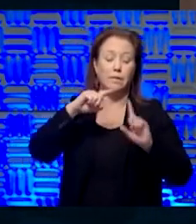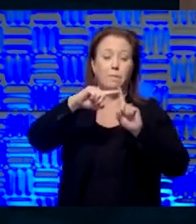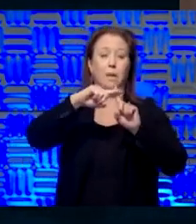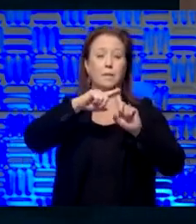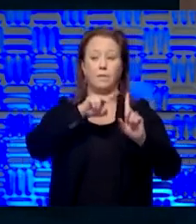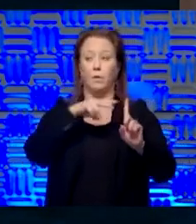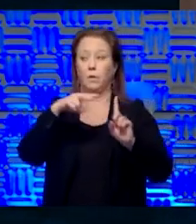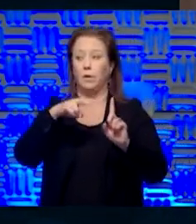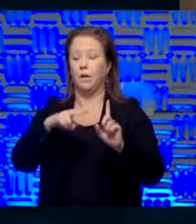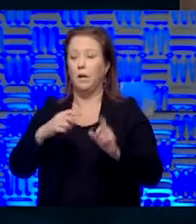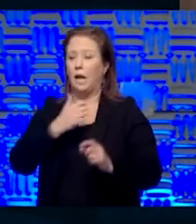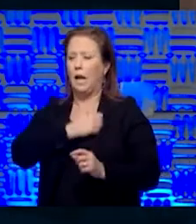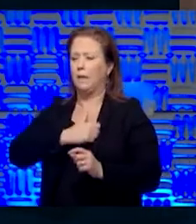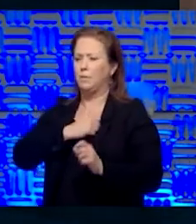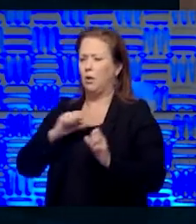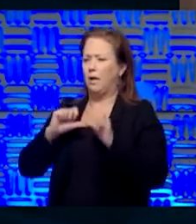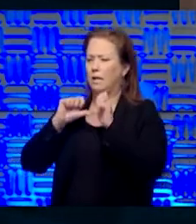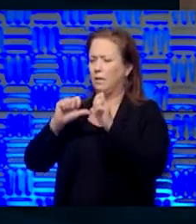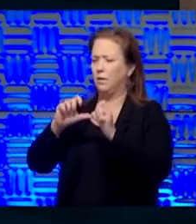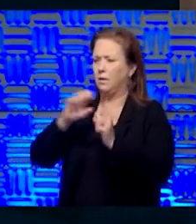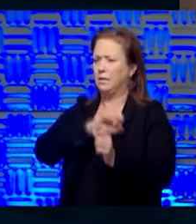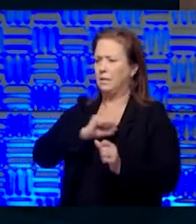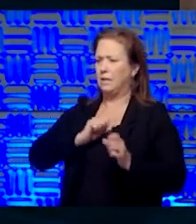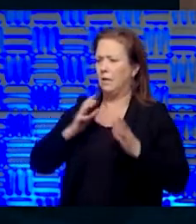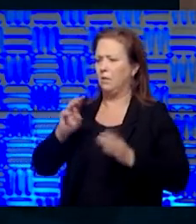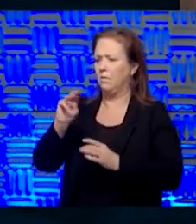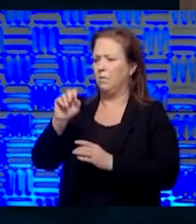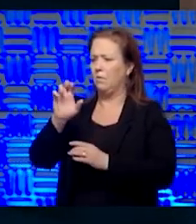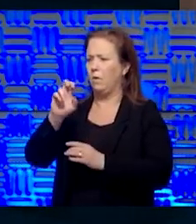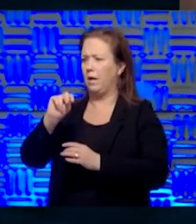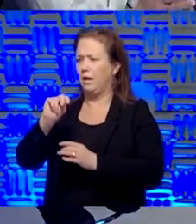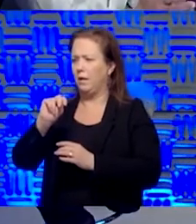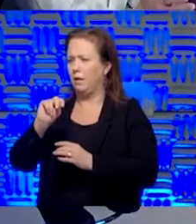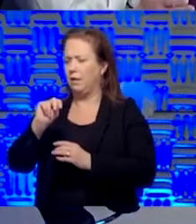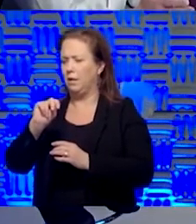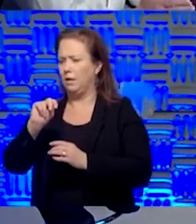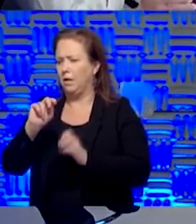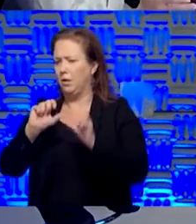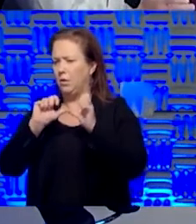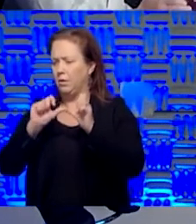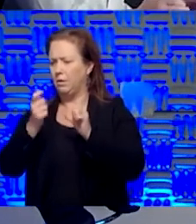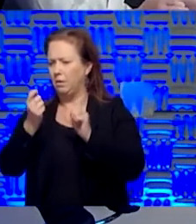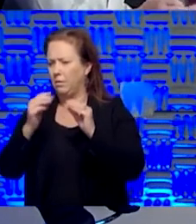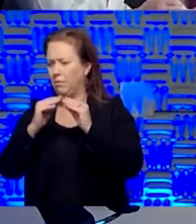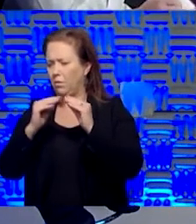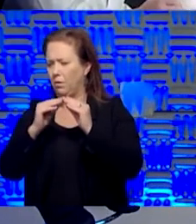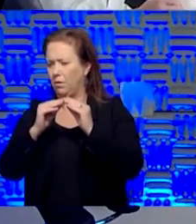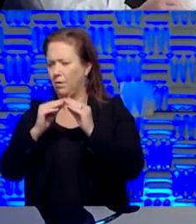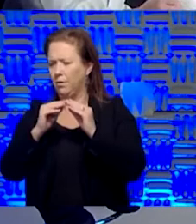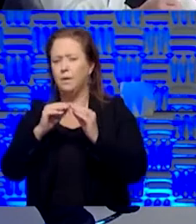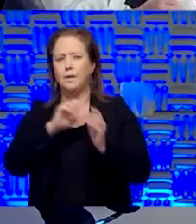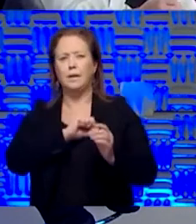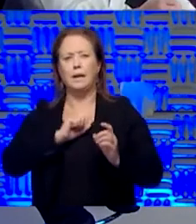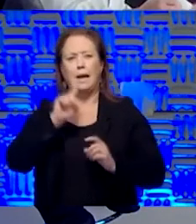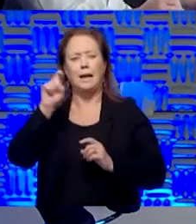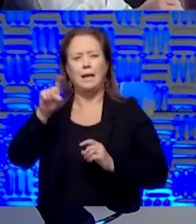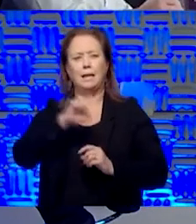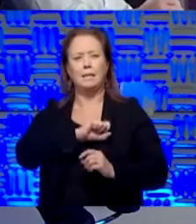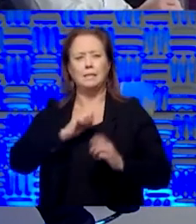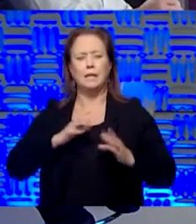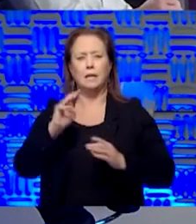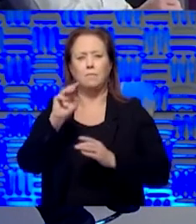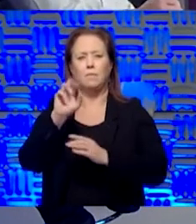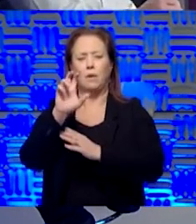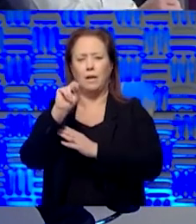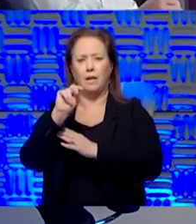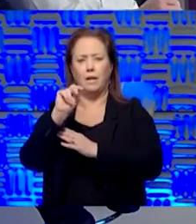And I've, I've been corrected. We can go longer. Senator, don't, Senator Moran, or do you have a little longer for us? Uh, I do.